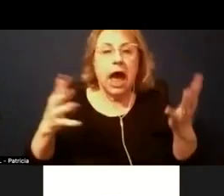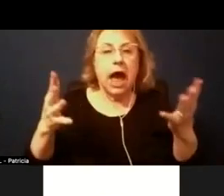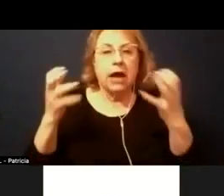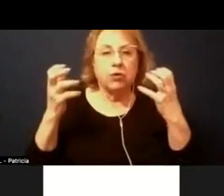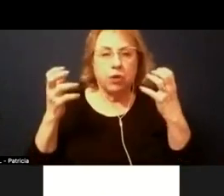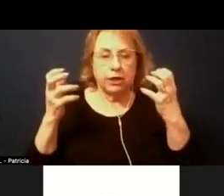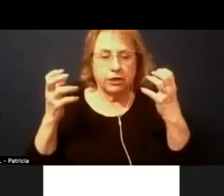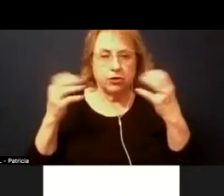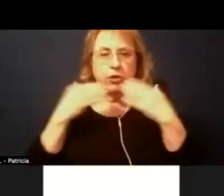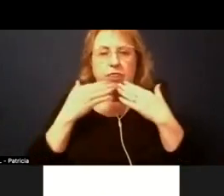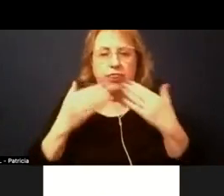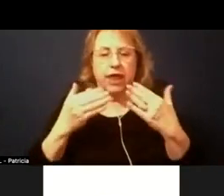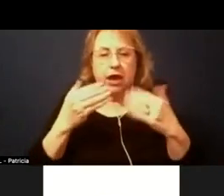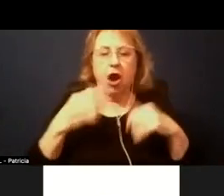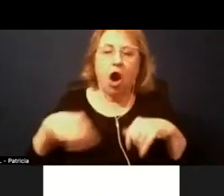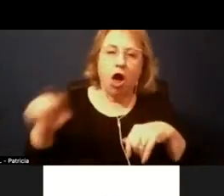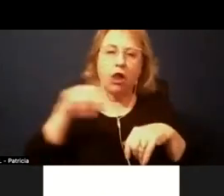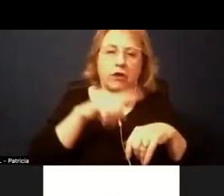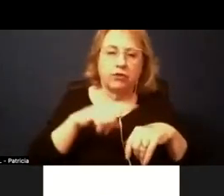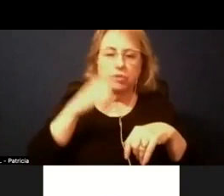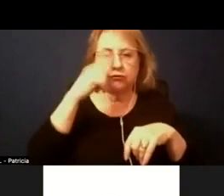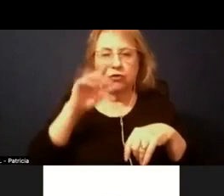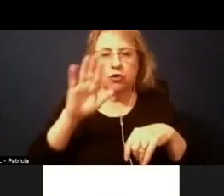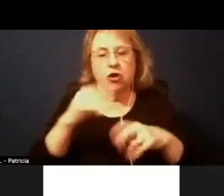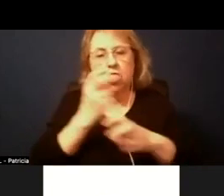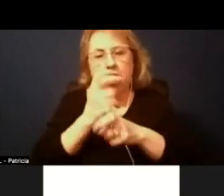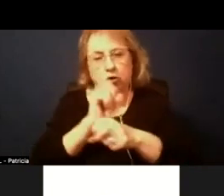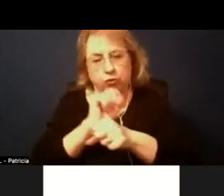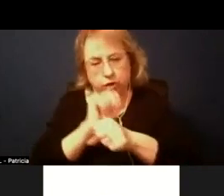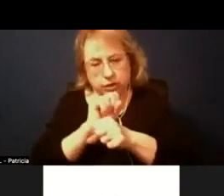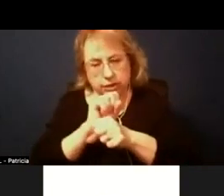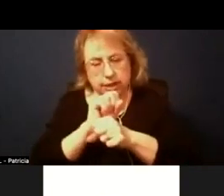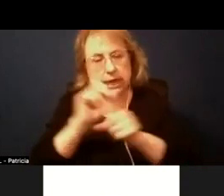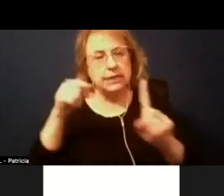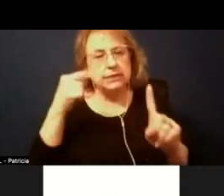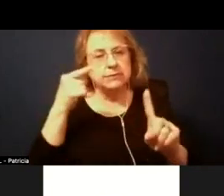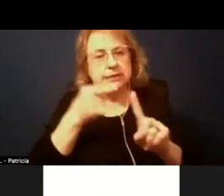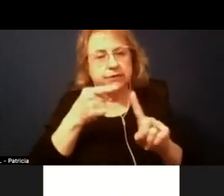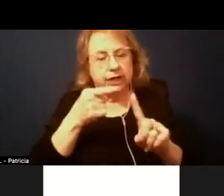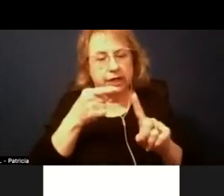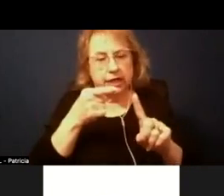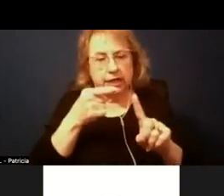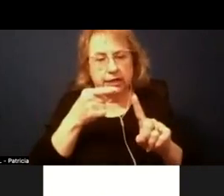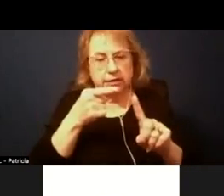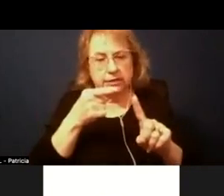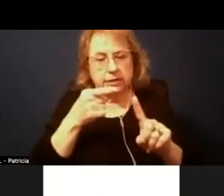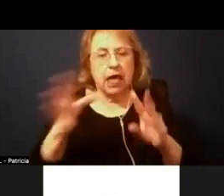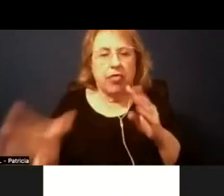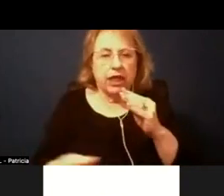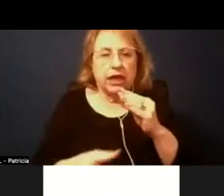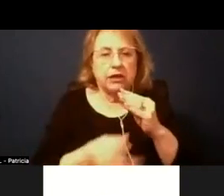um uh thank you guys for um all of your hard work and um specifically i just want to notice that the the additional